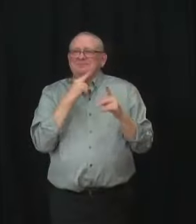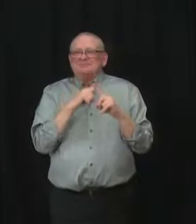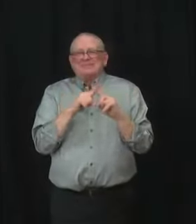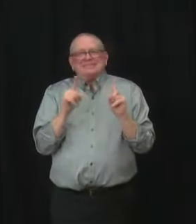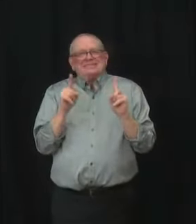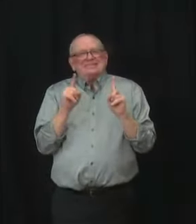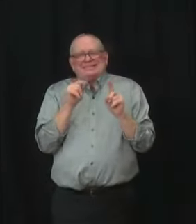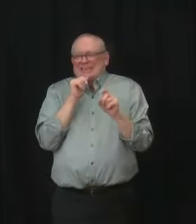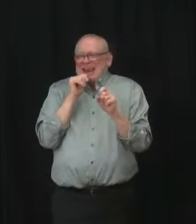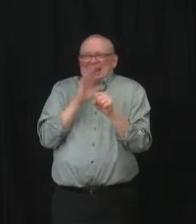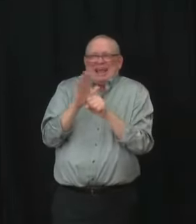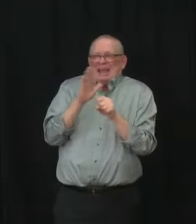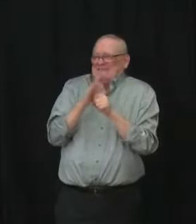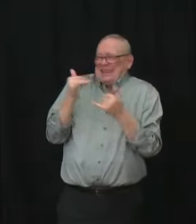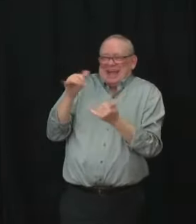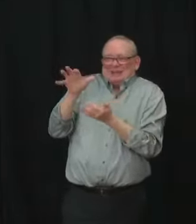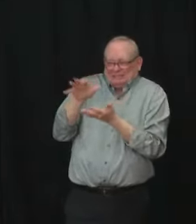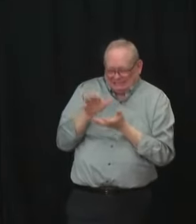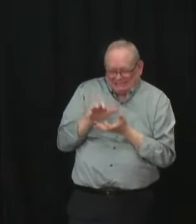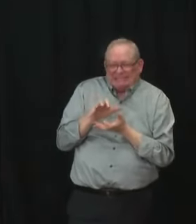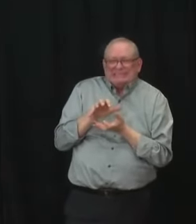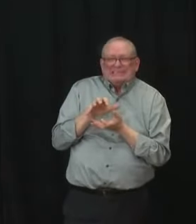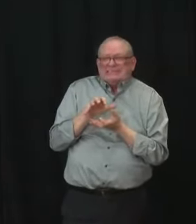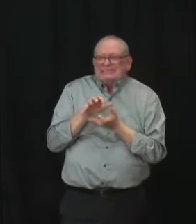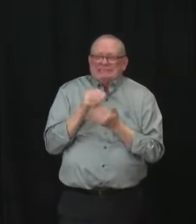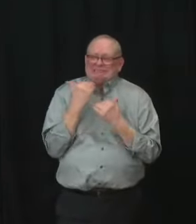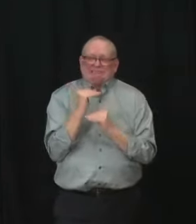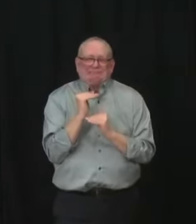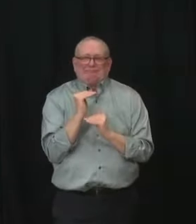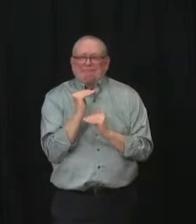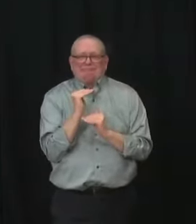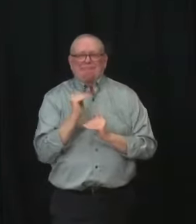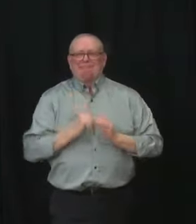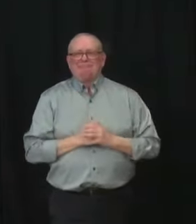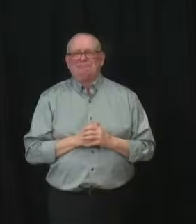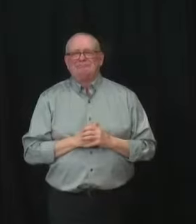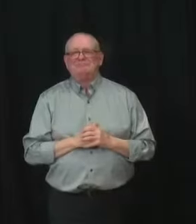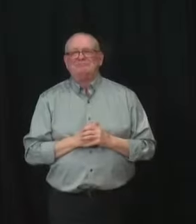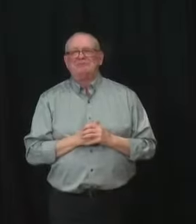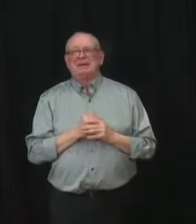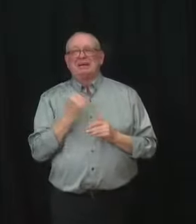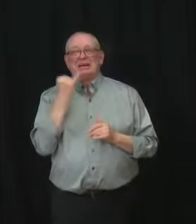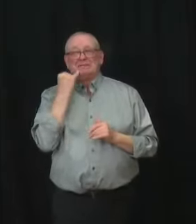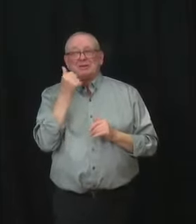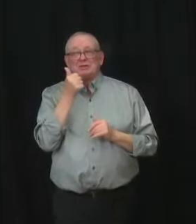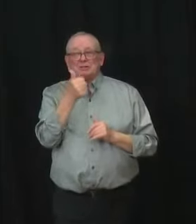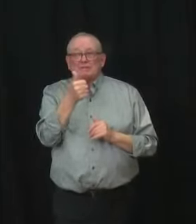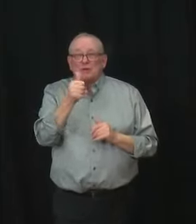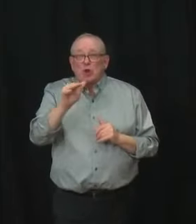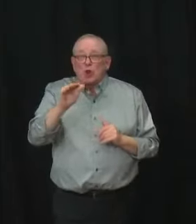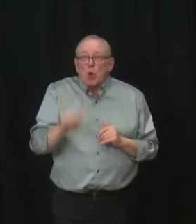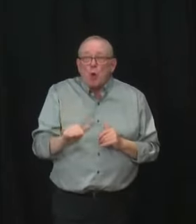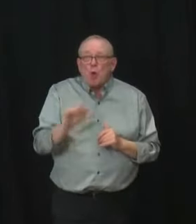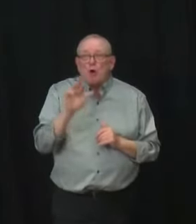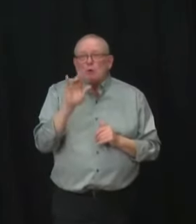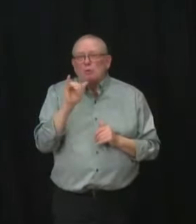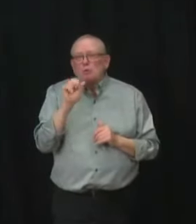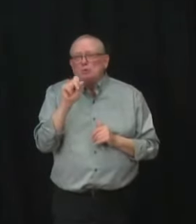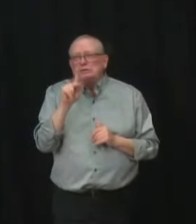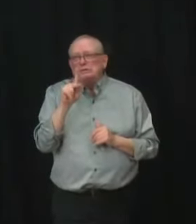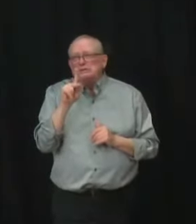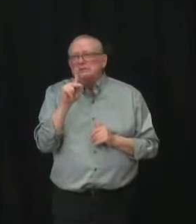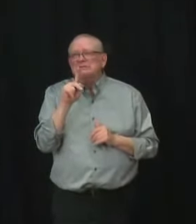These treatments have marginal benefit for individuals at low risk of hospitalization, and there are also risks of